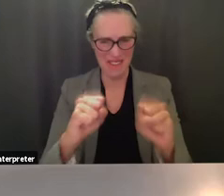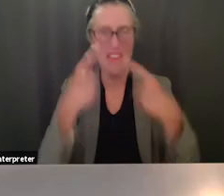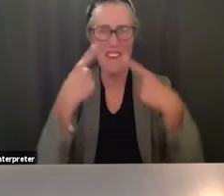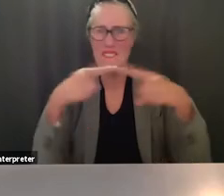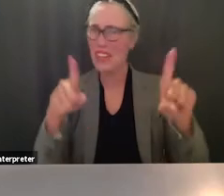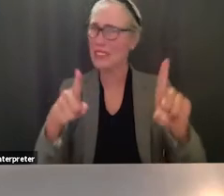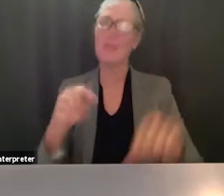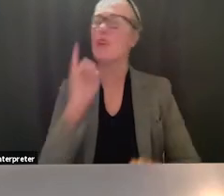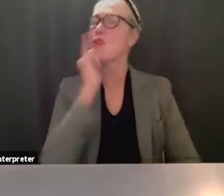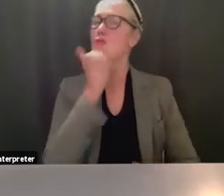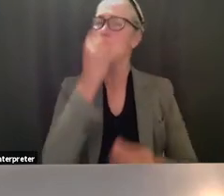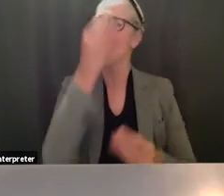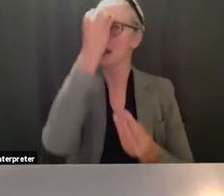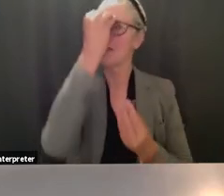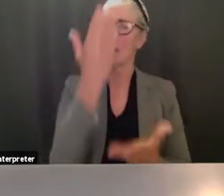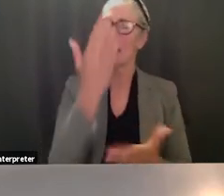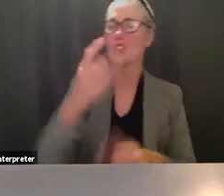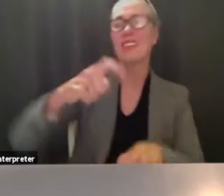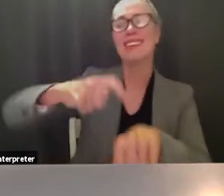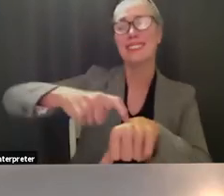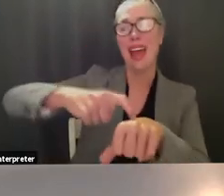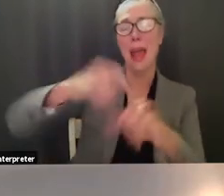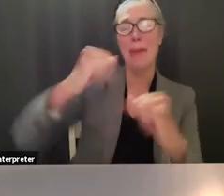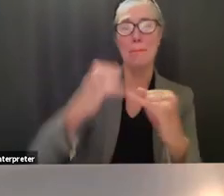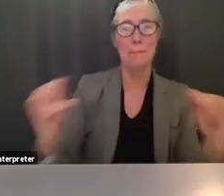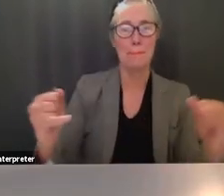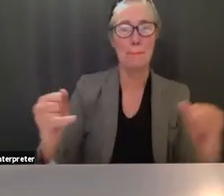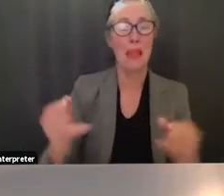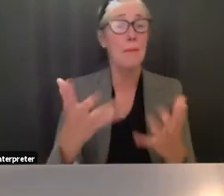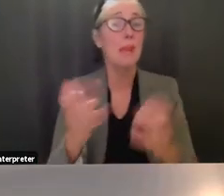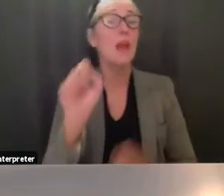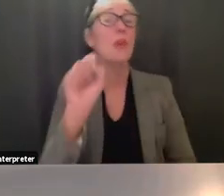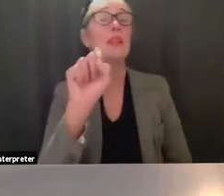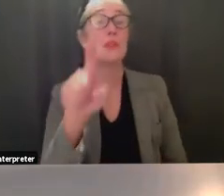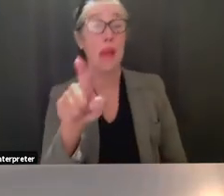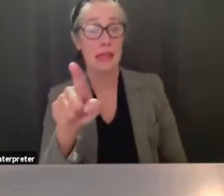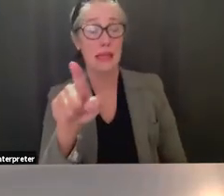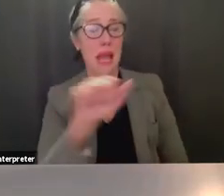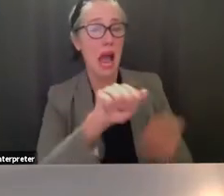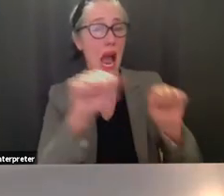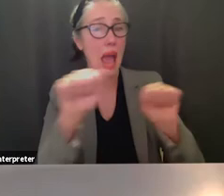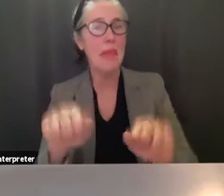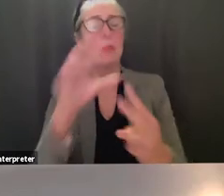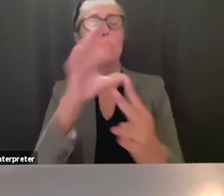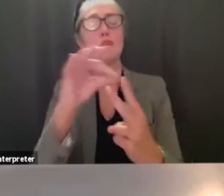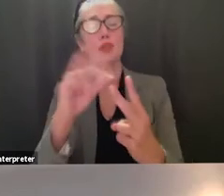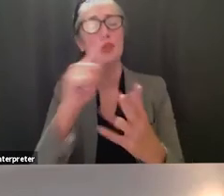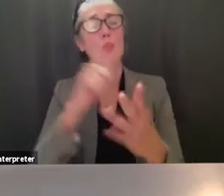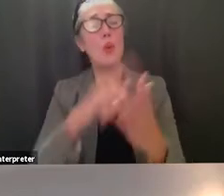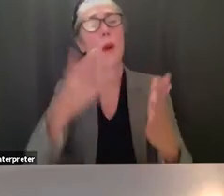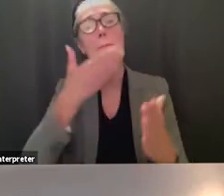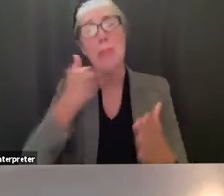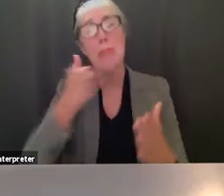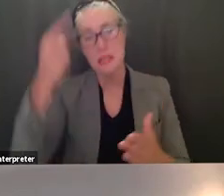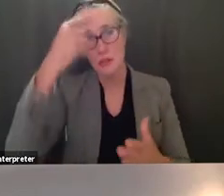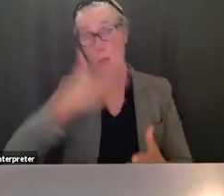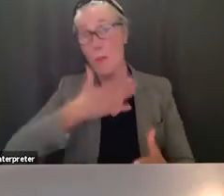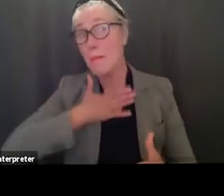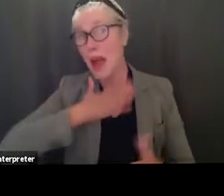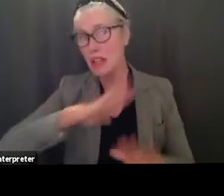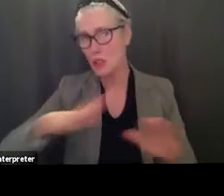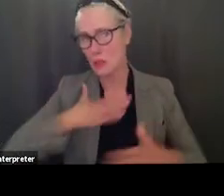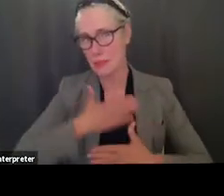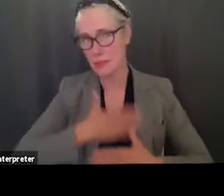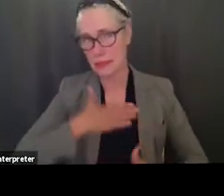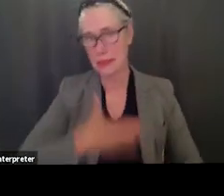okay i just i just want to ask that i'm able to choose what is best for my children thank you thank